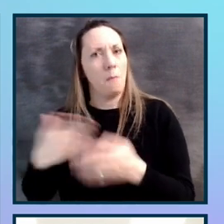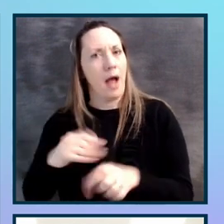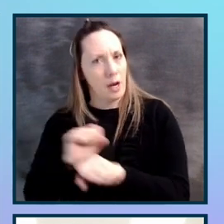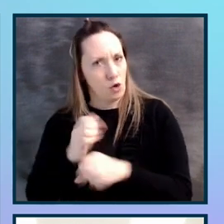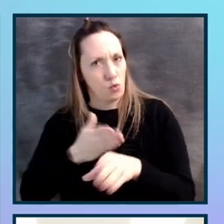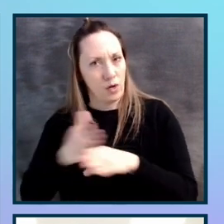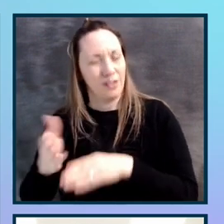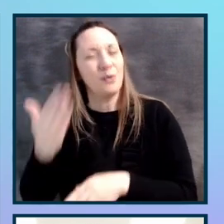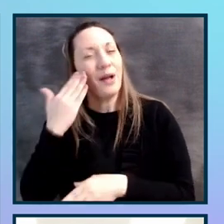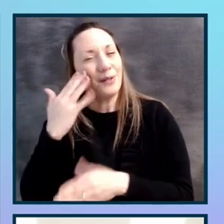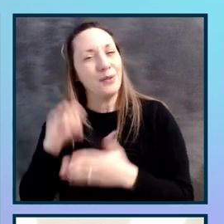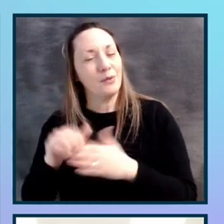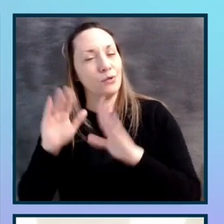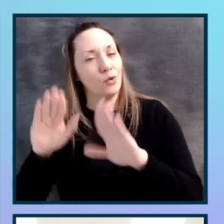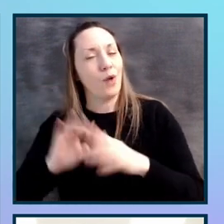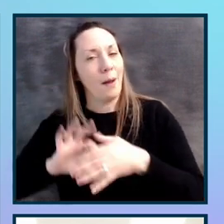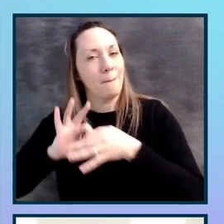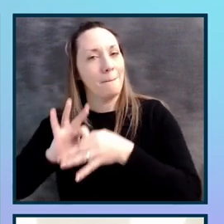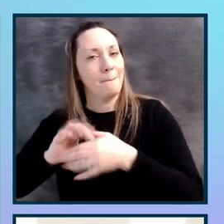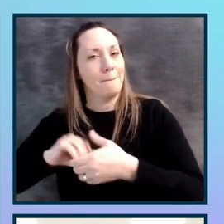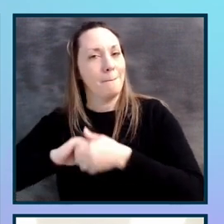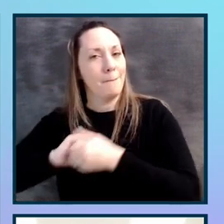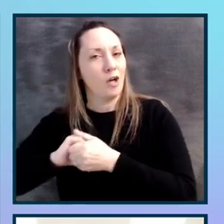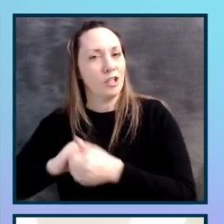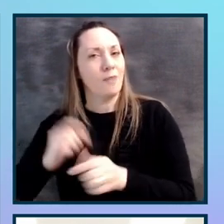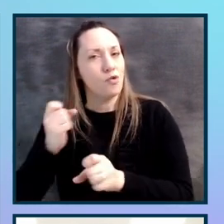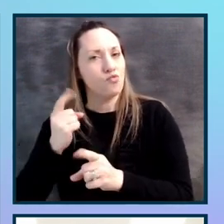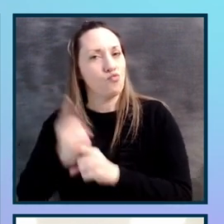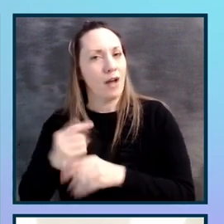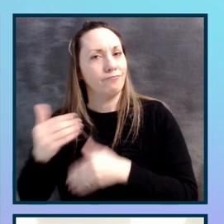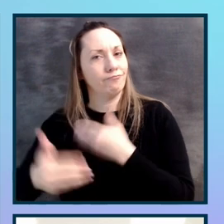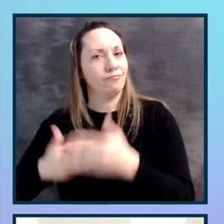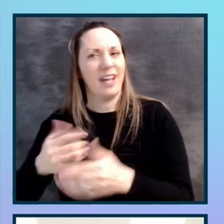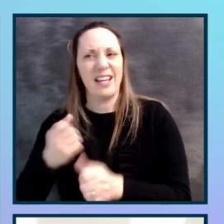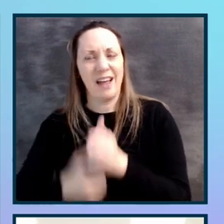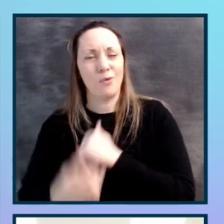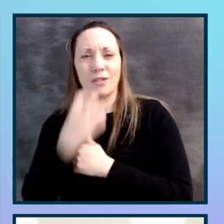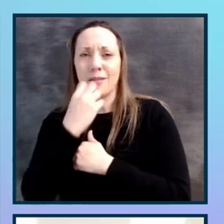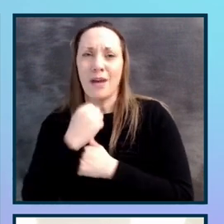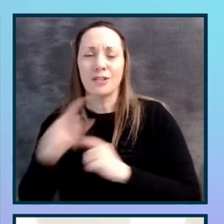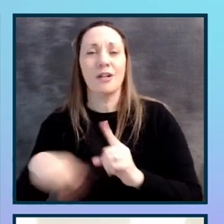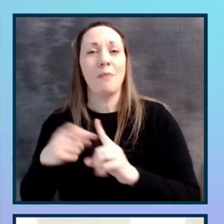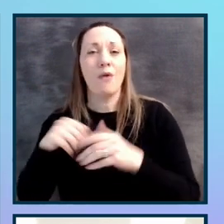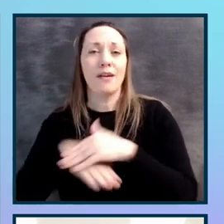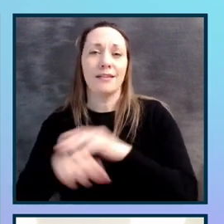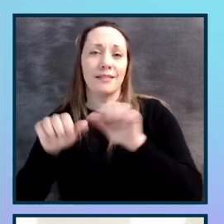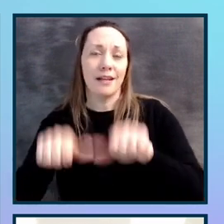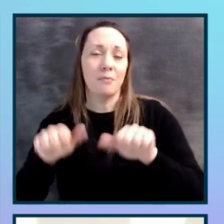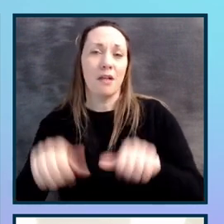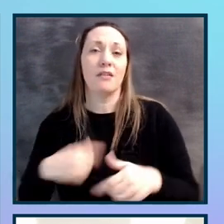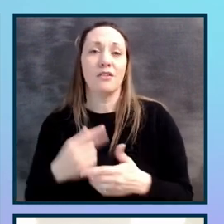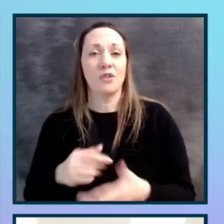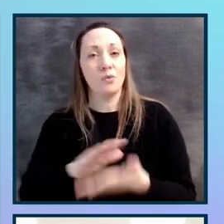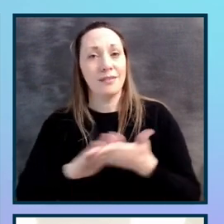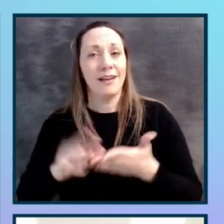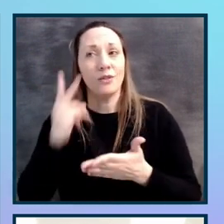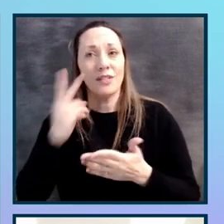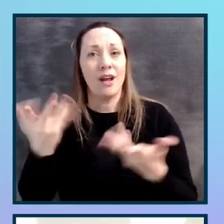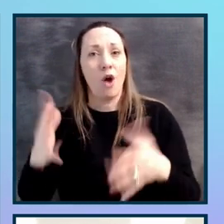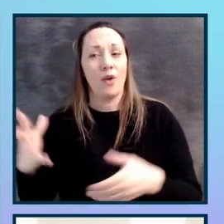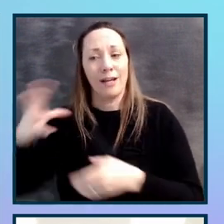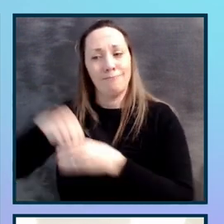this was a great partnership and the right way to go. And I've always been passionate about accessibility. So I was thrilled to see that it was already part of this company.